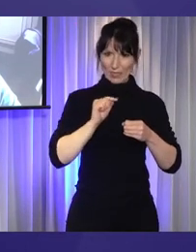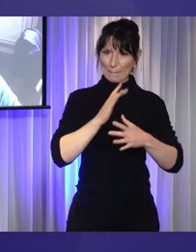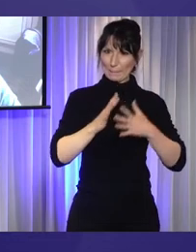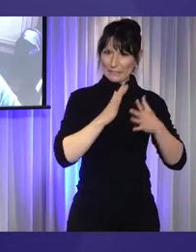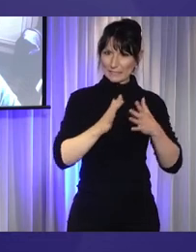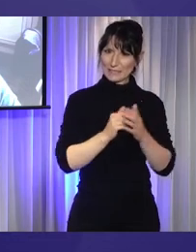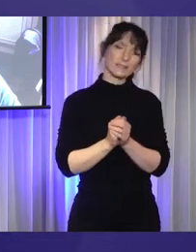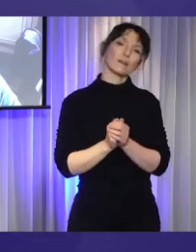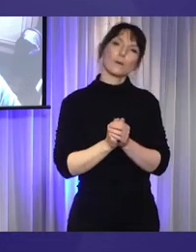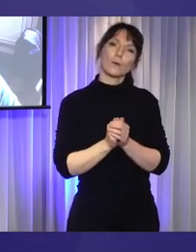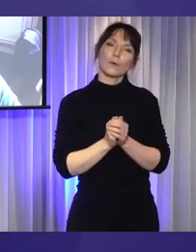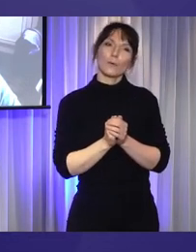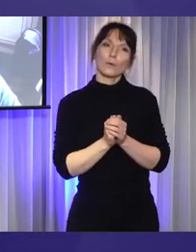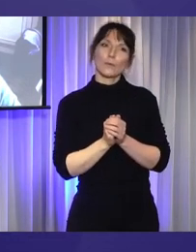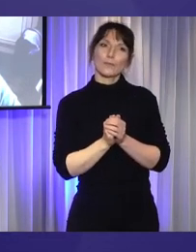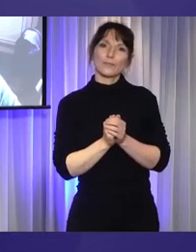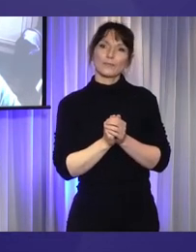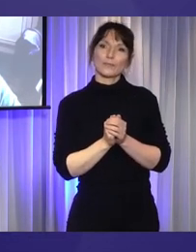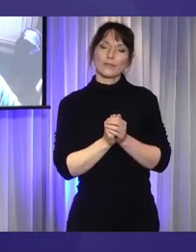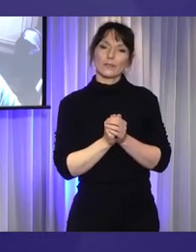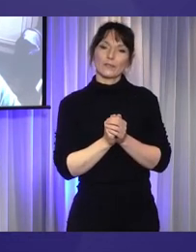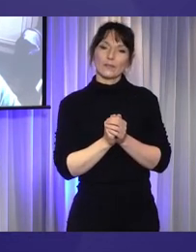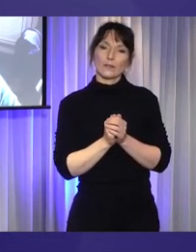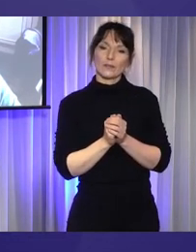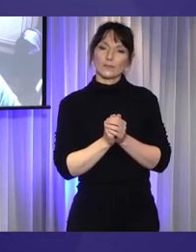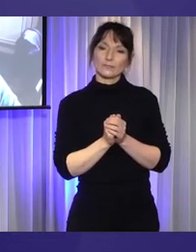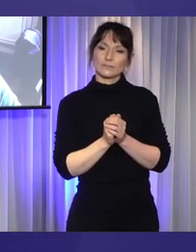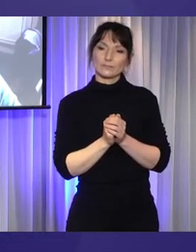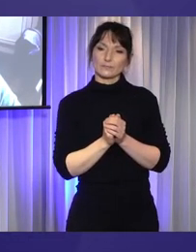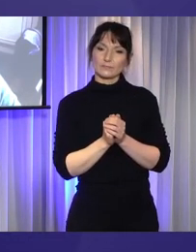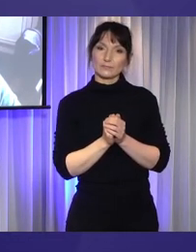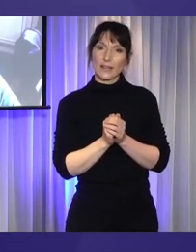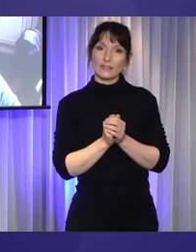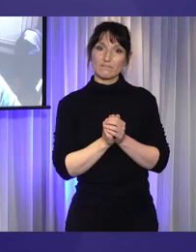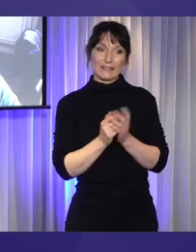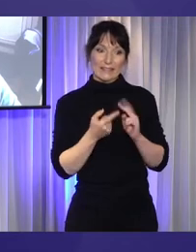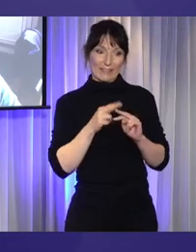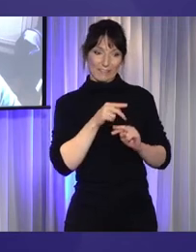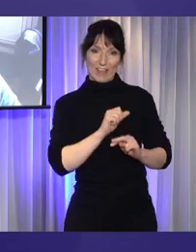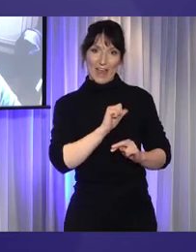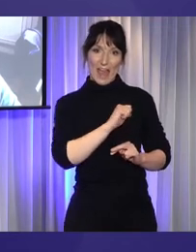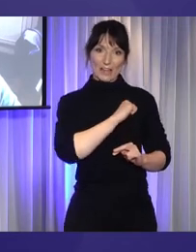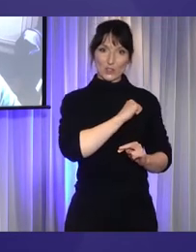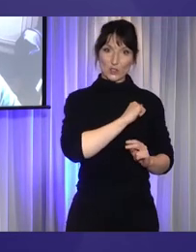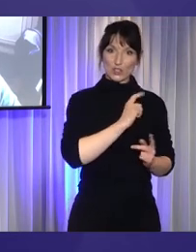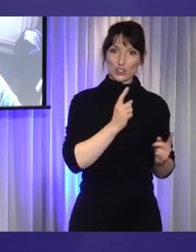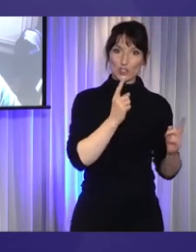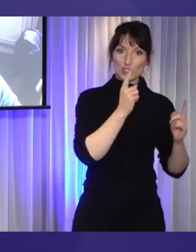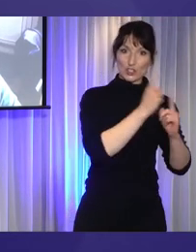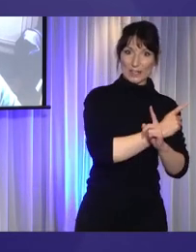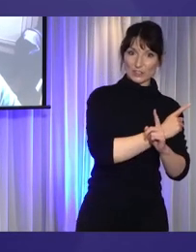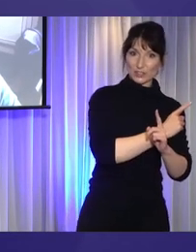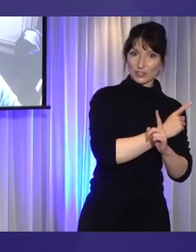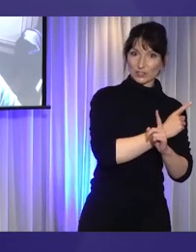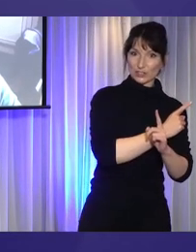And it changes depend on whether I present alone or with